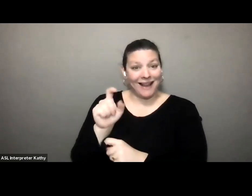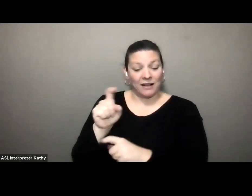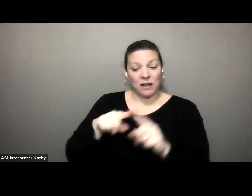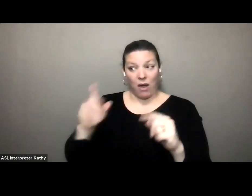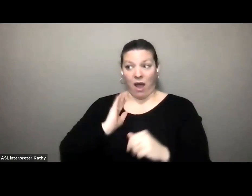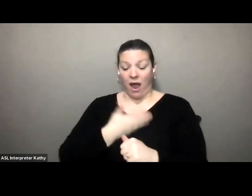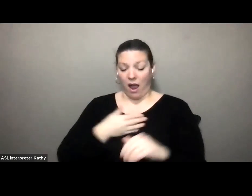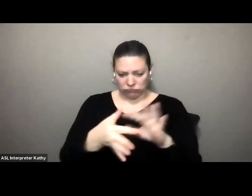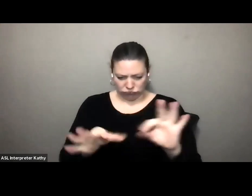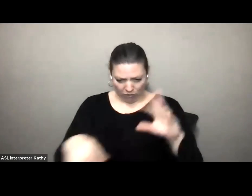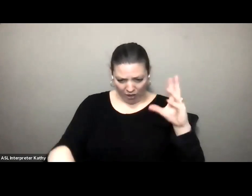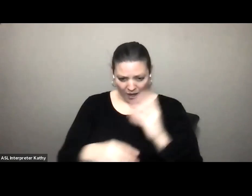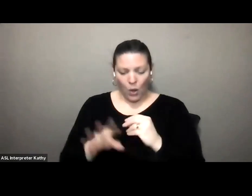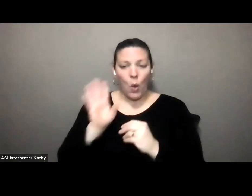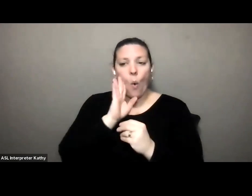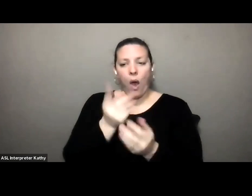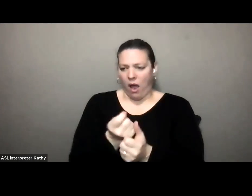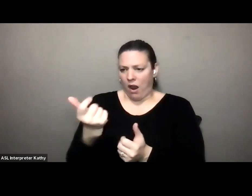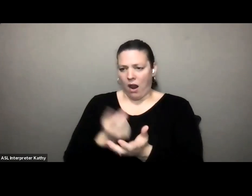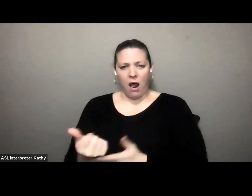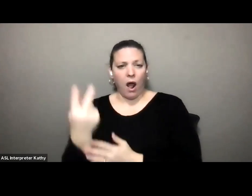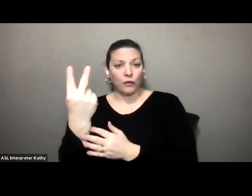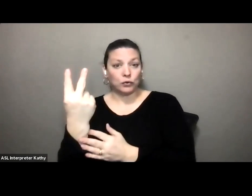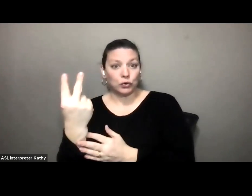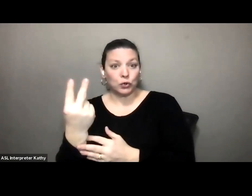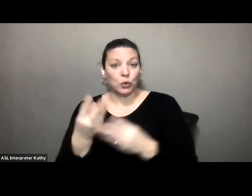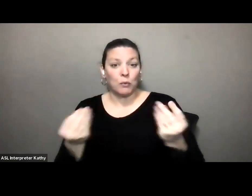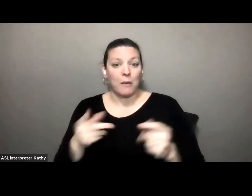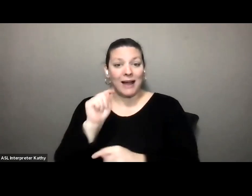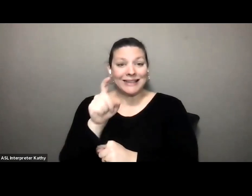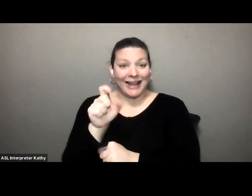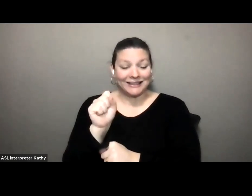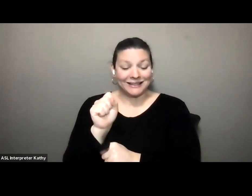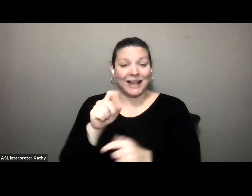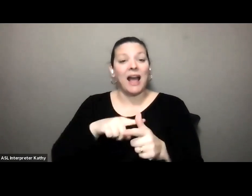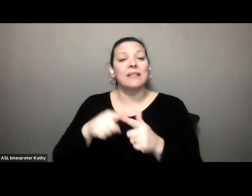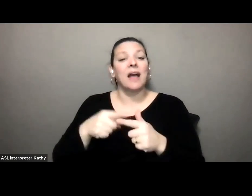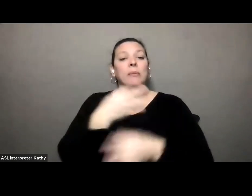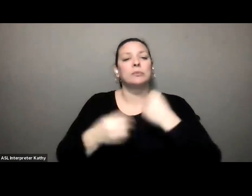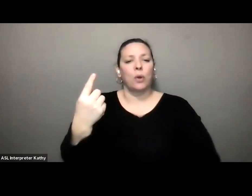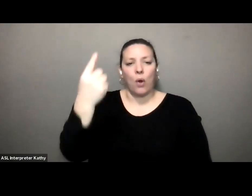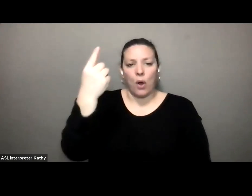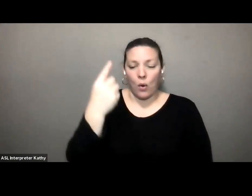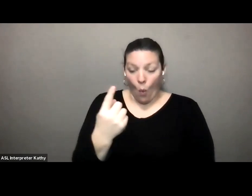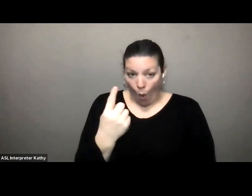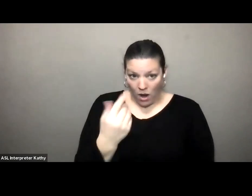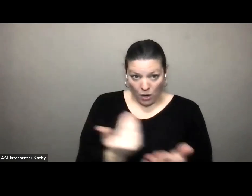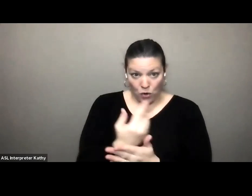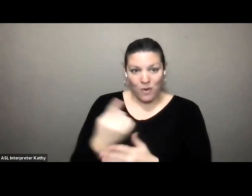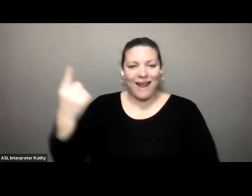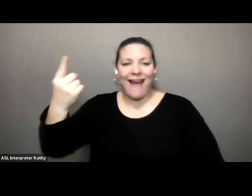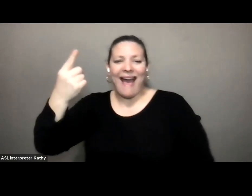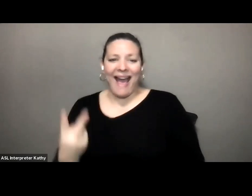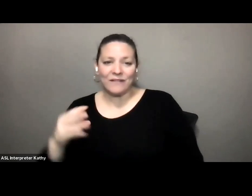do would be repeal those two property taxes and replace it with one half percent sales tax so